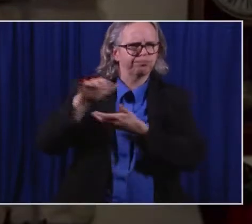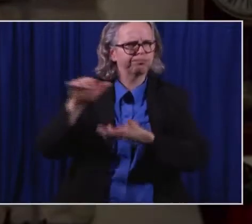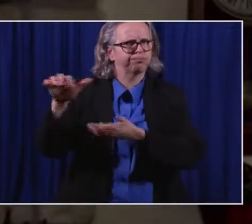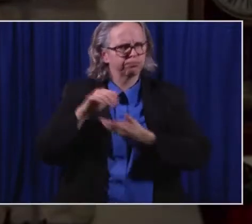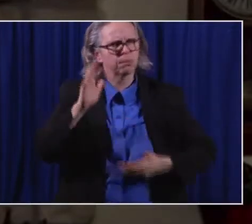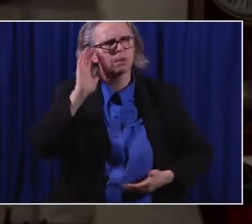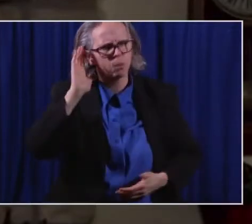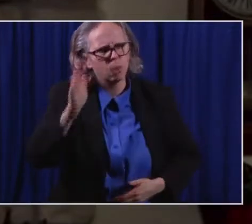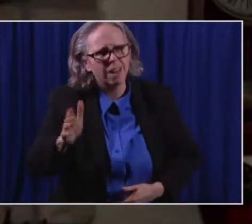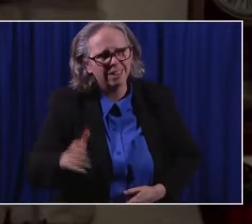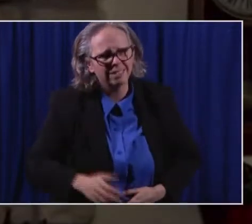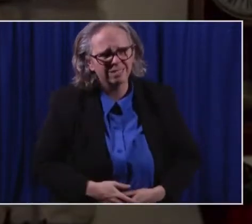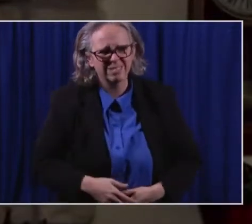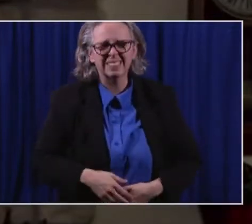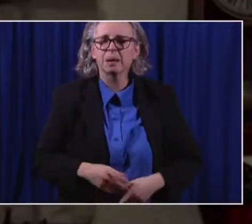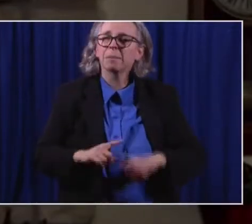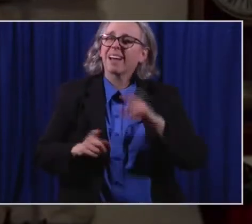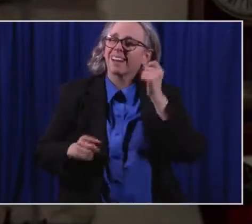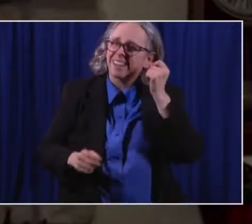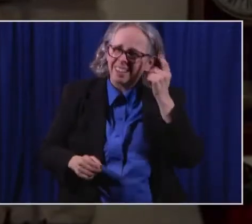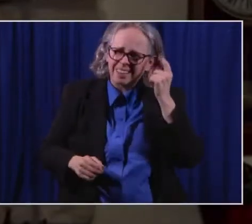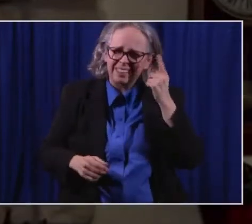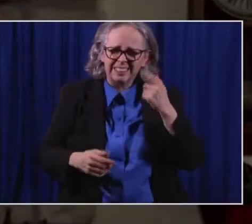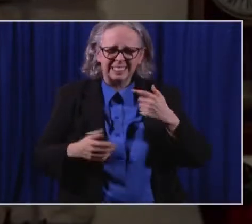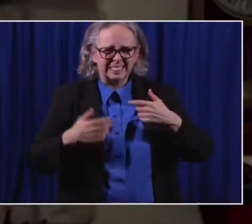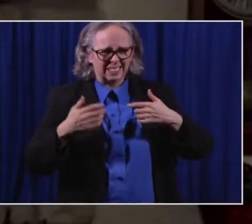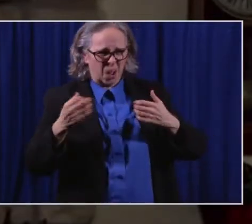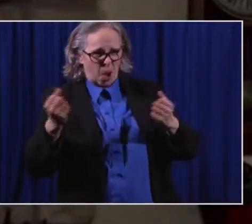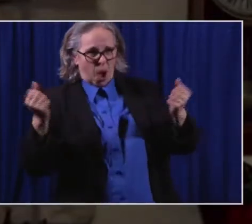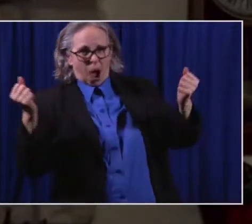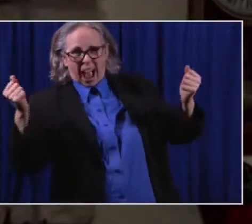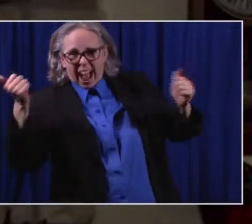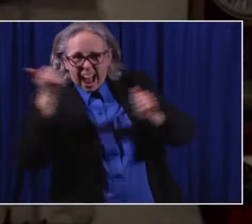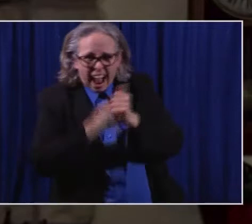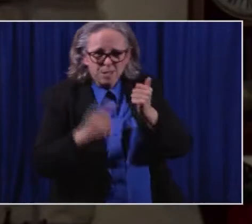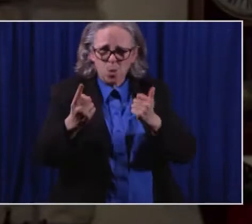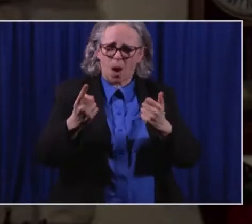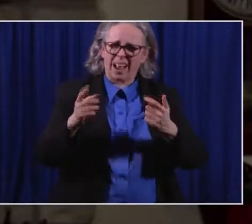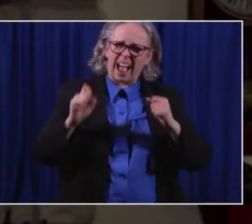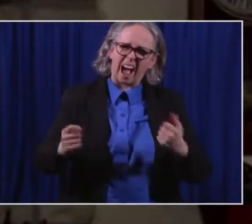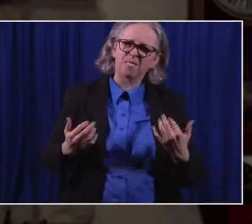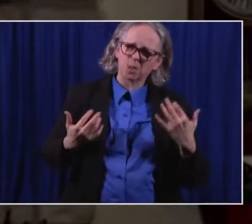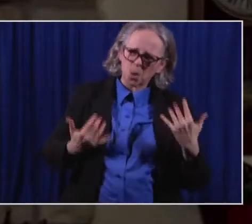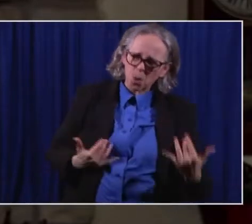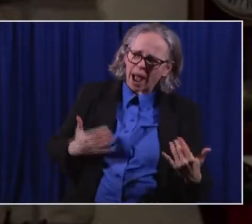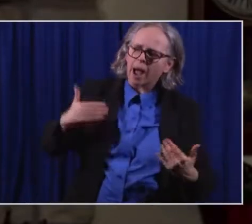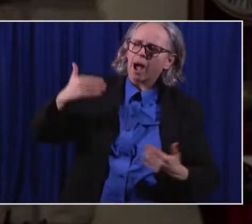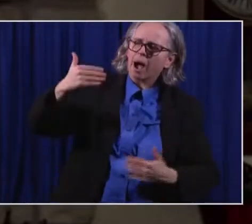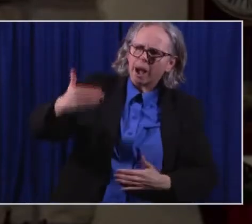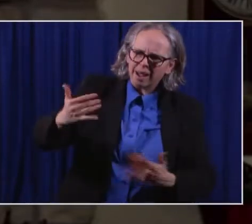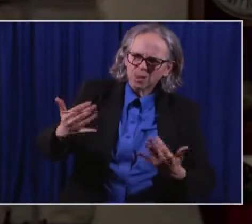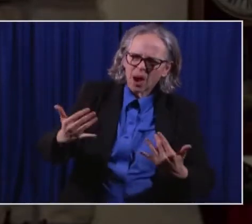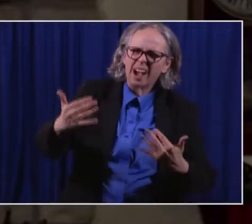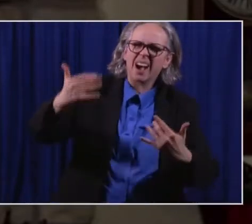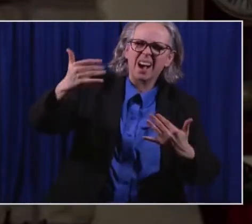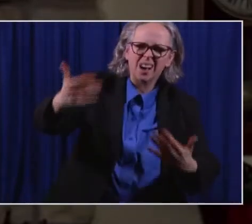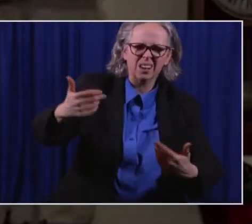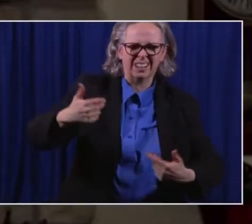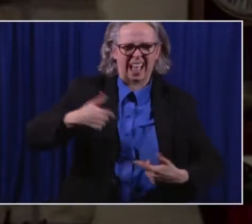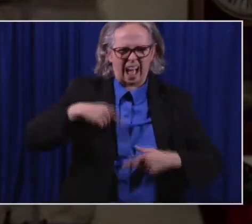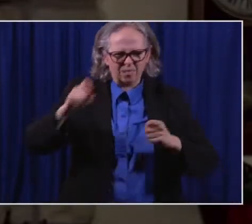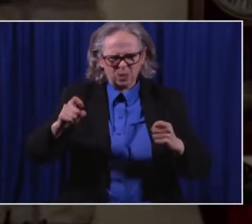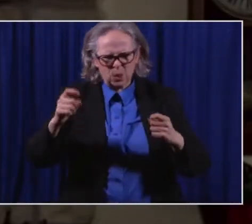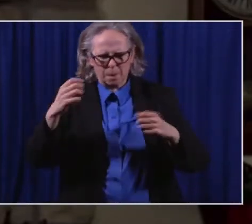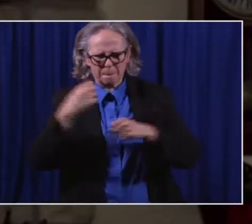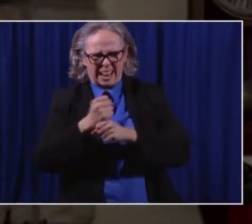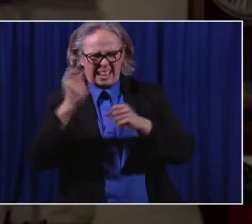everybody will be able to receive the vaccine. So we've had to make some difficult decisions, but we've